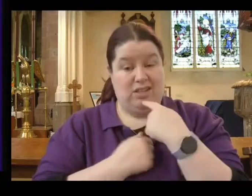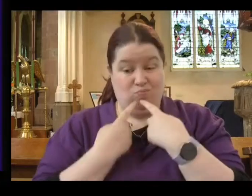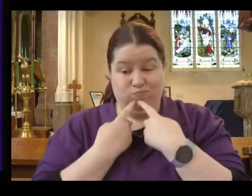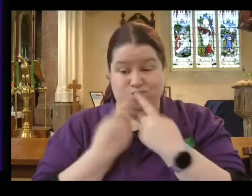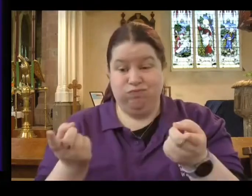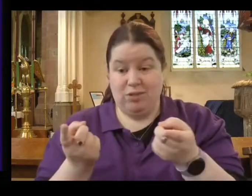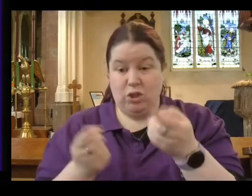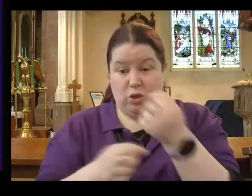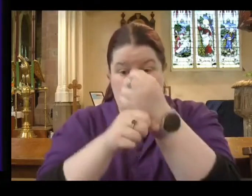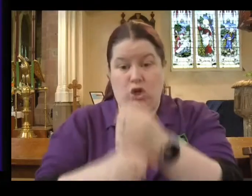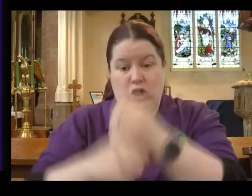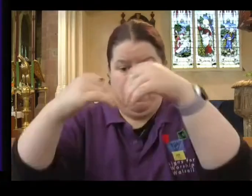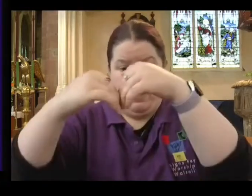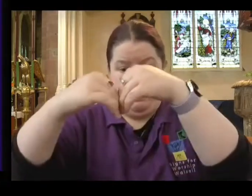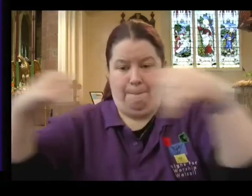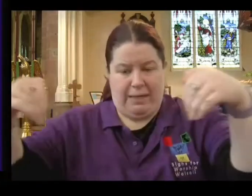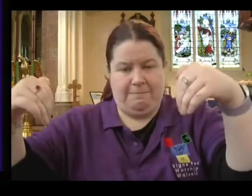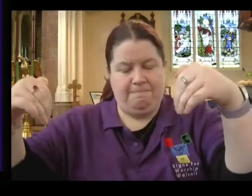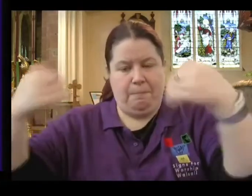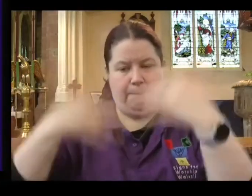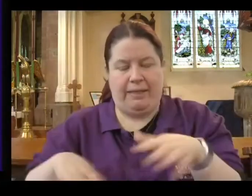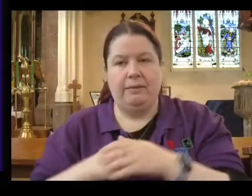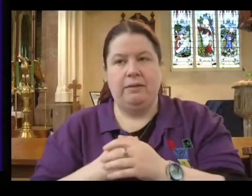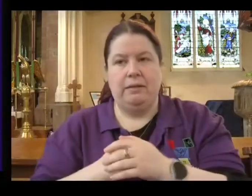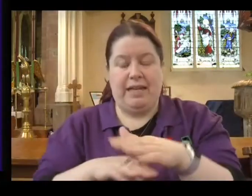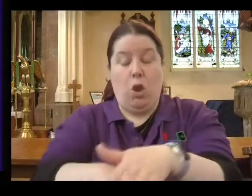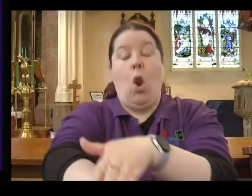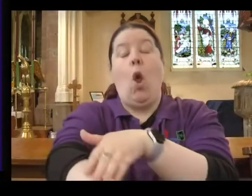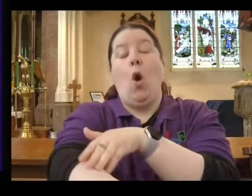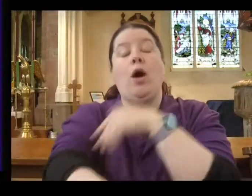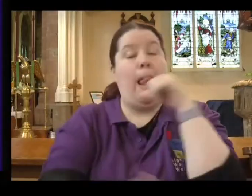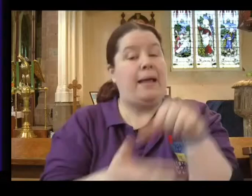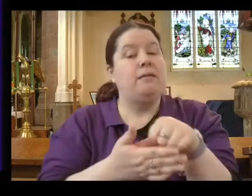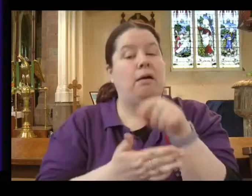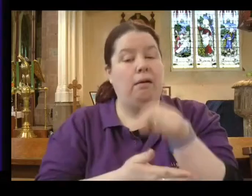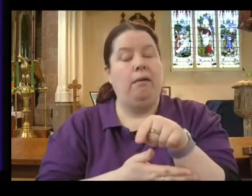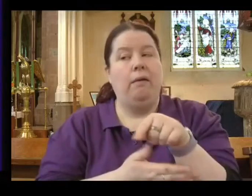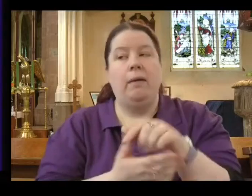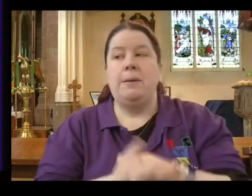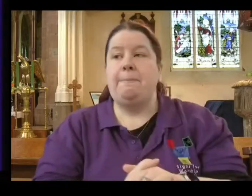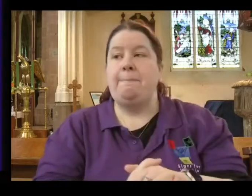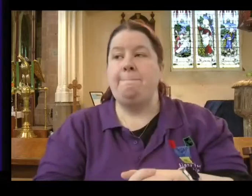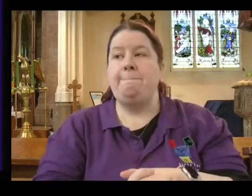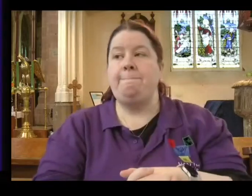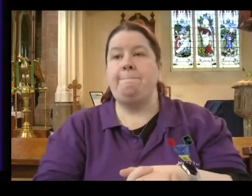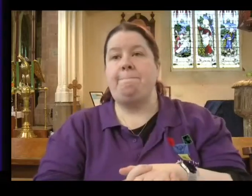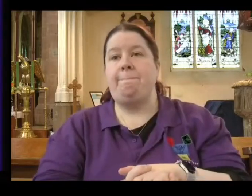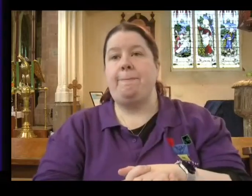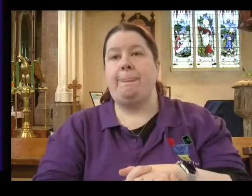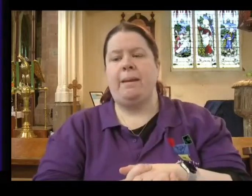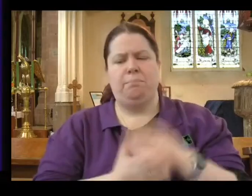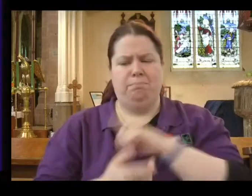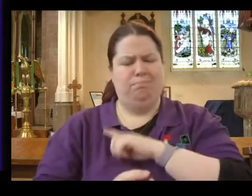by false teaching. It is the longest of the letters in Revelation. And that's quite strange because